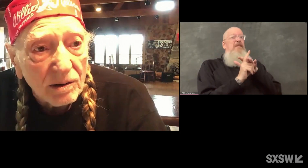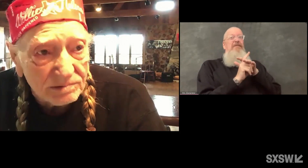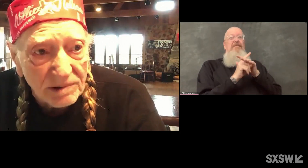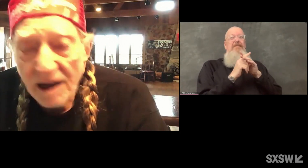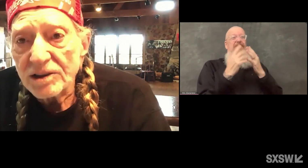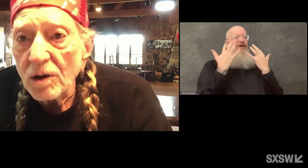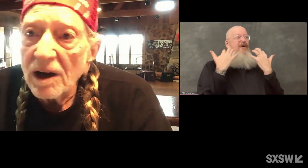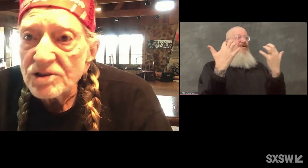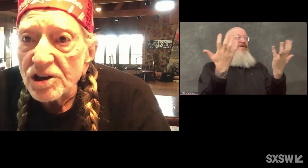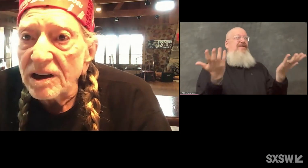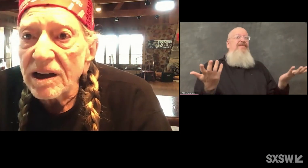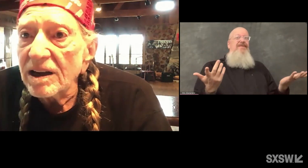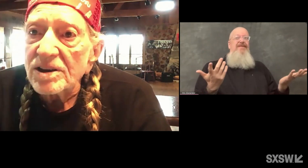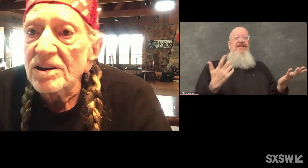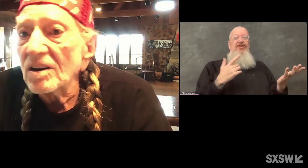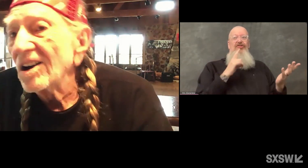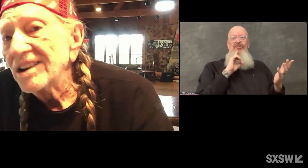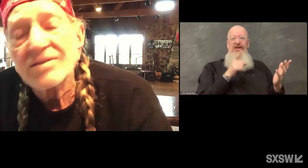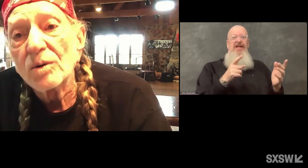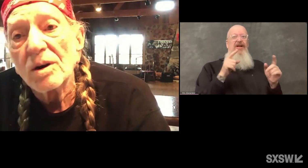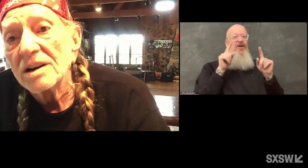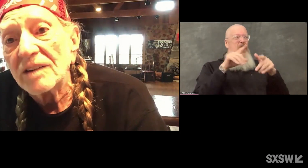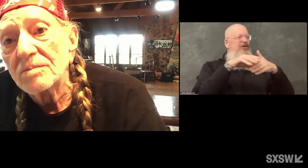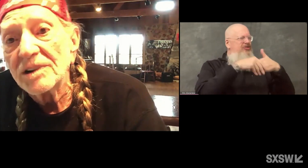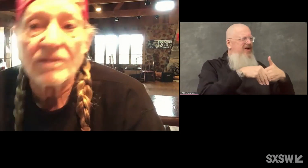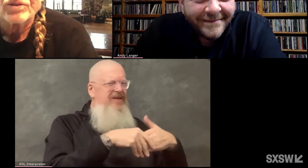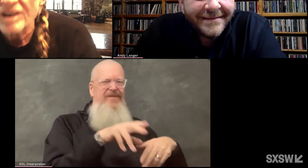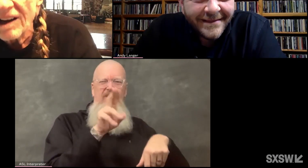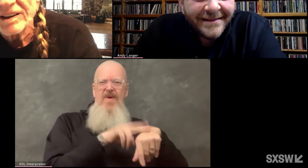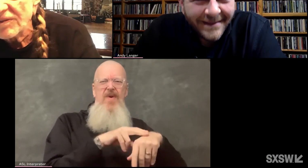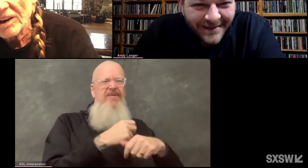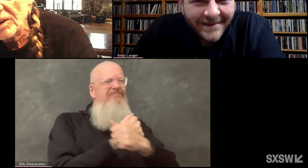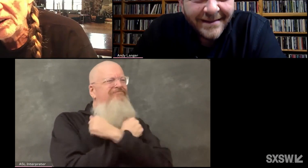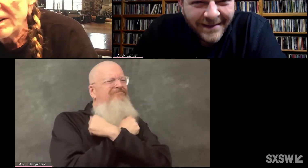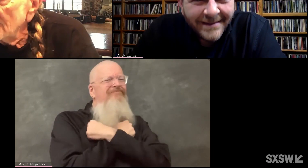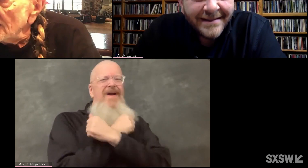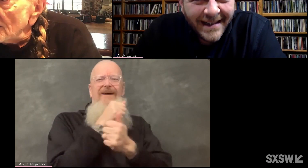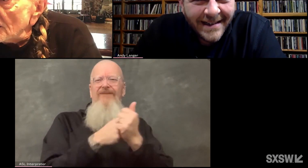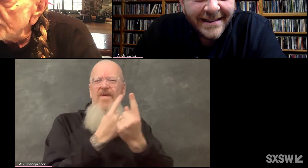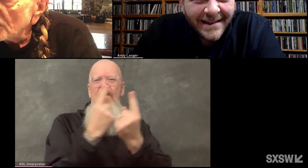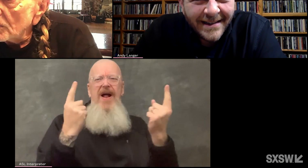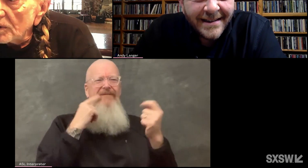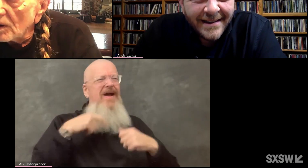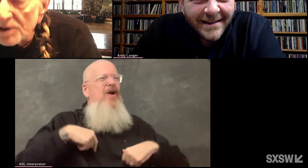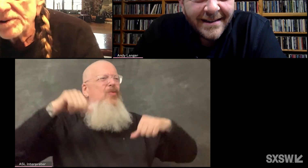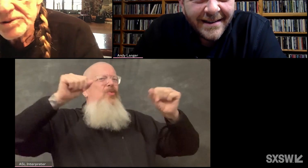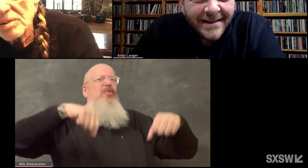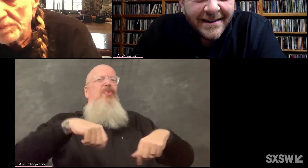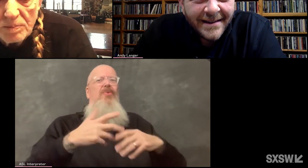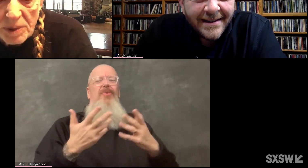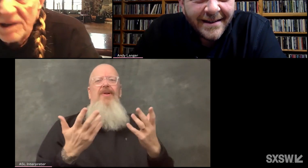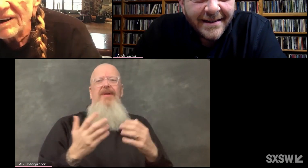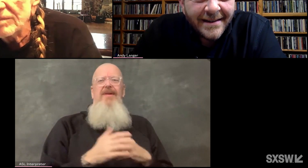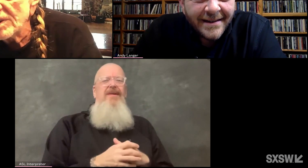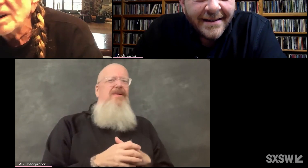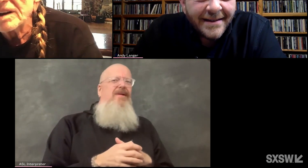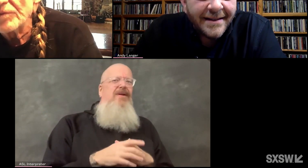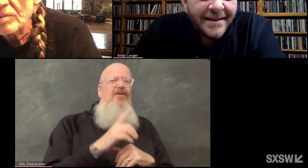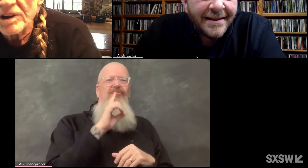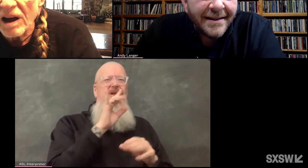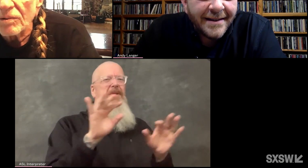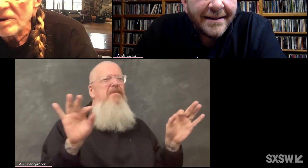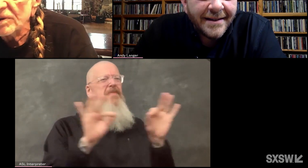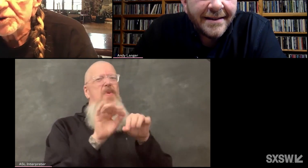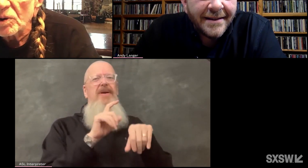And I like to go out and shake hands and hug every one of them every night if I could. So, no, this is a big time of the